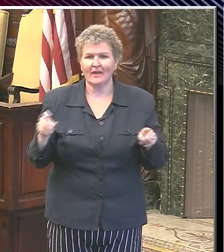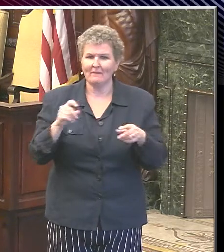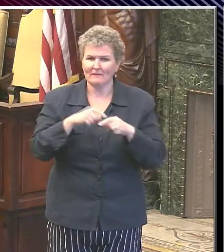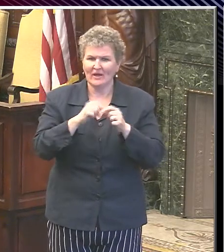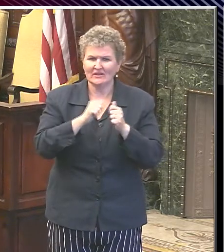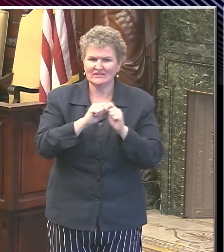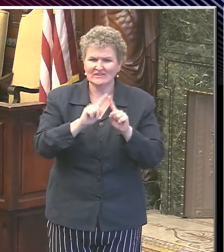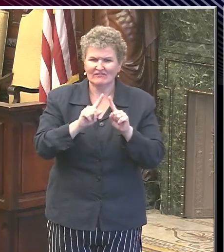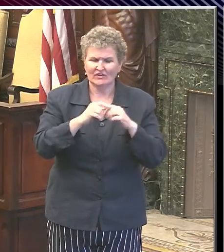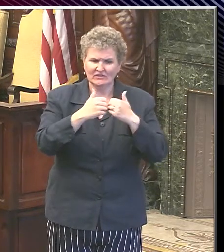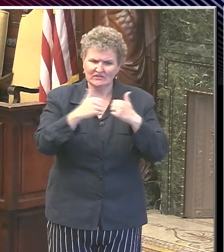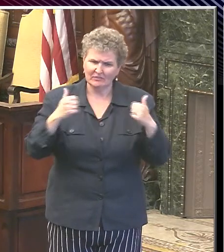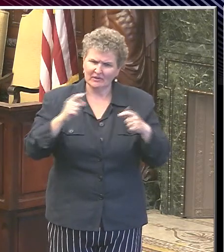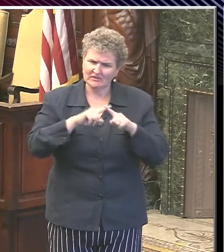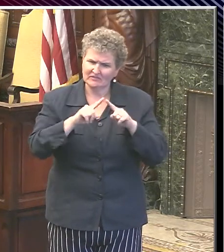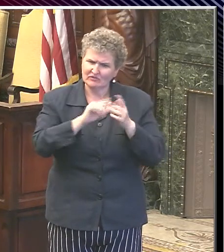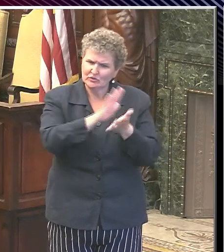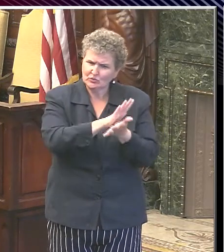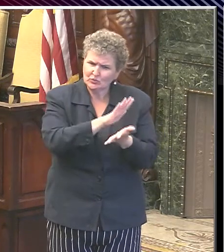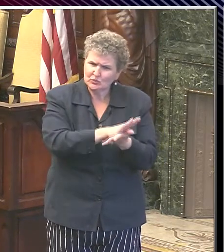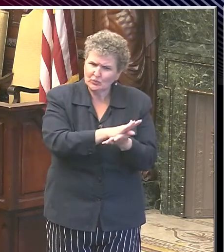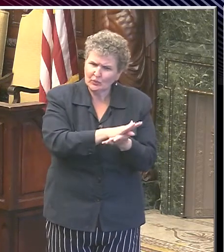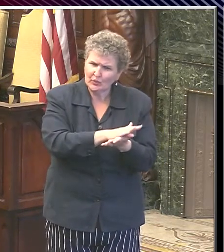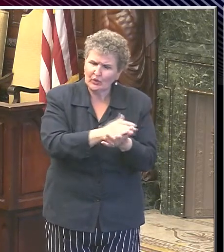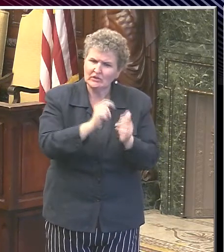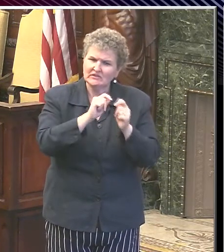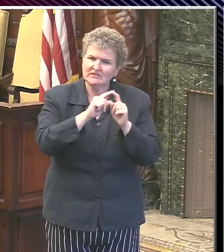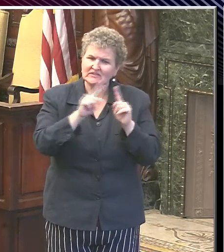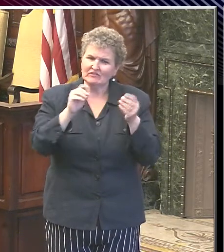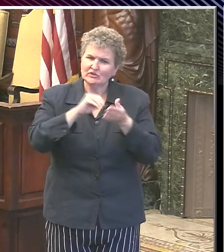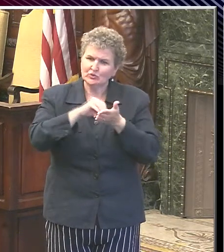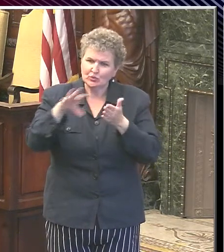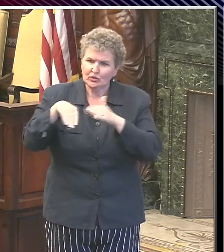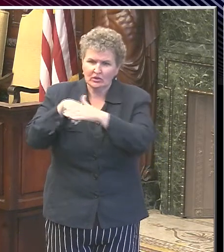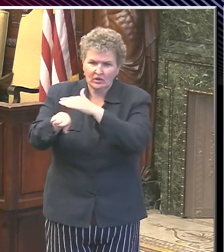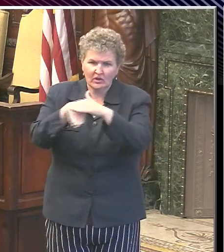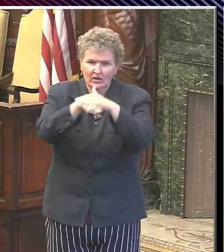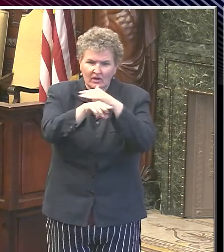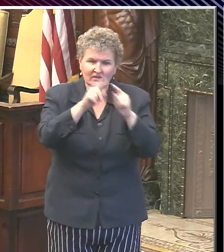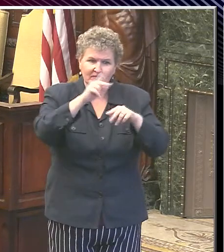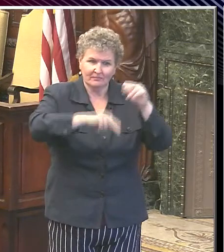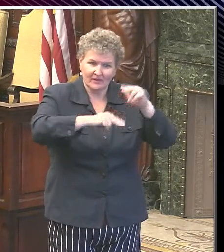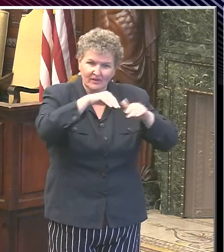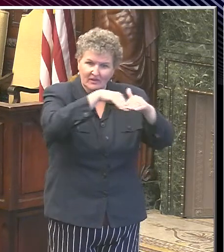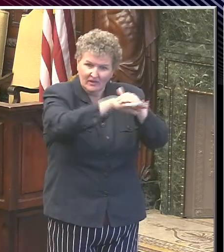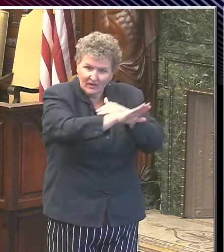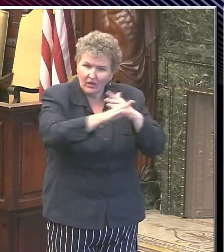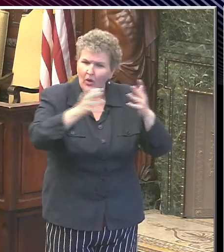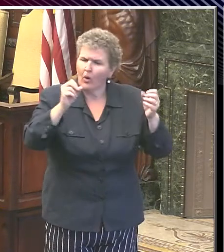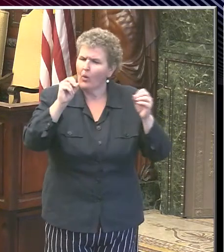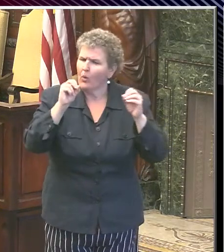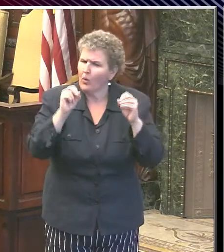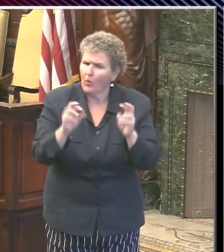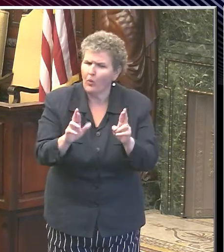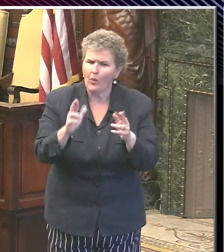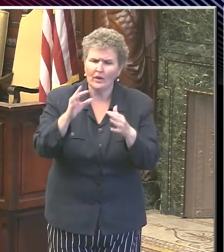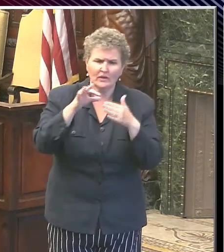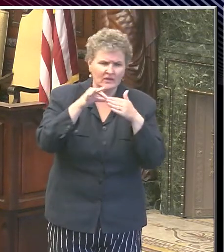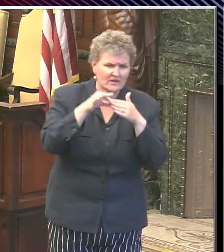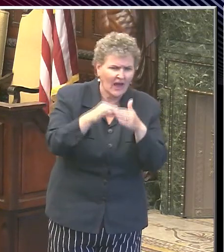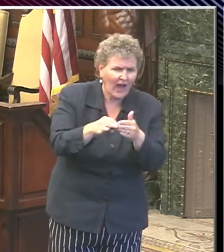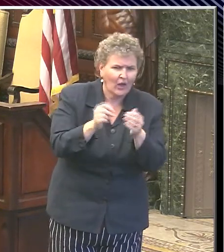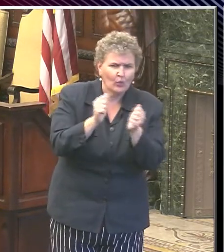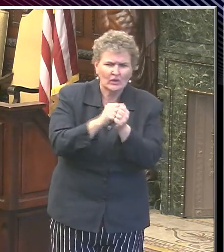because they have a different amount of students in, you know, does it have to do with the student population? I mean, what's guiding this?